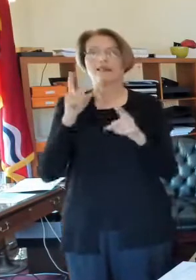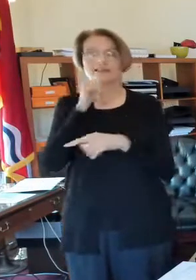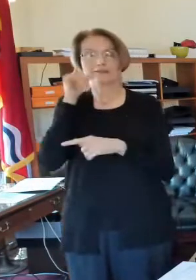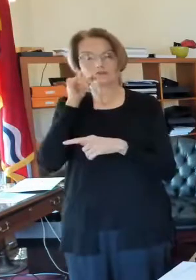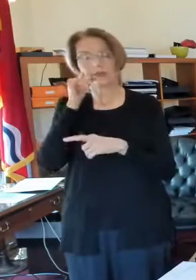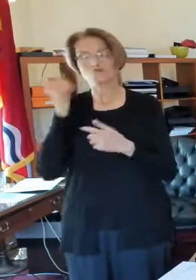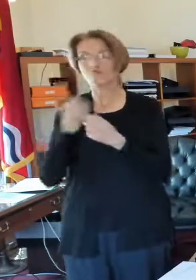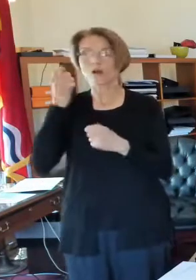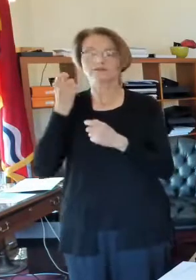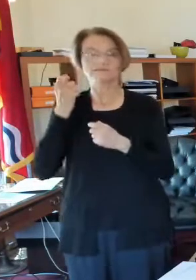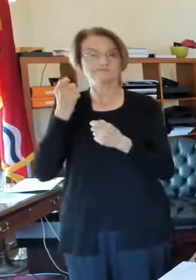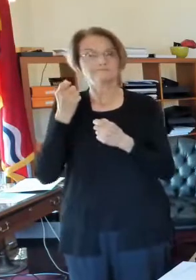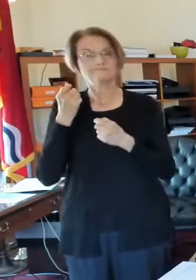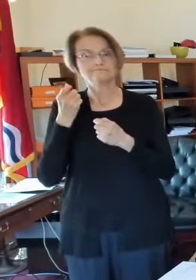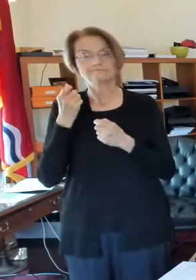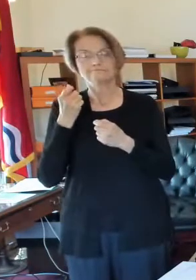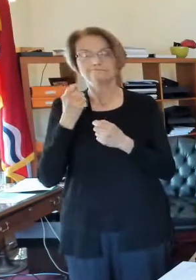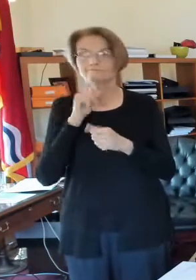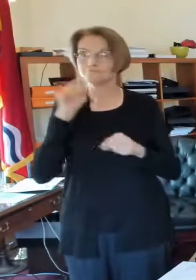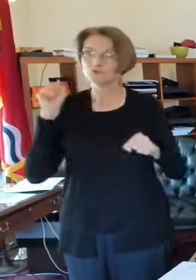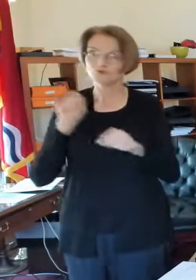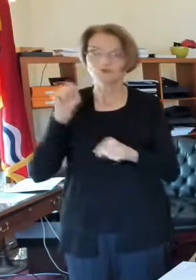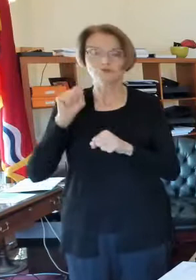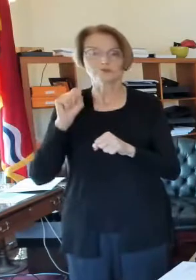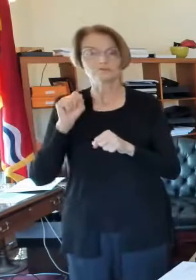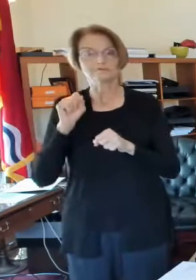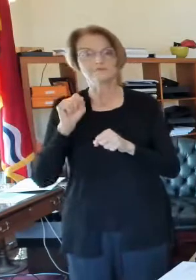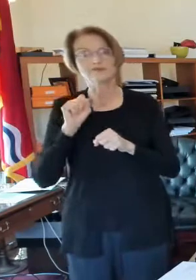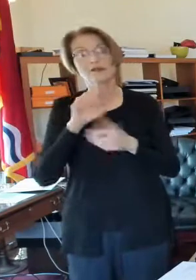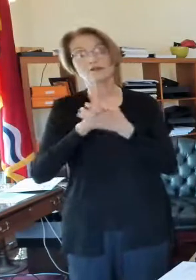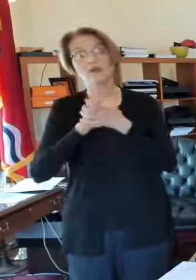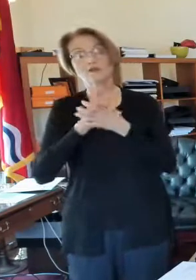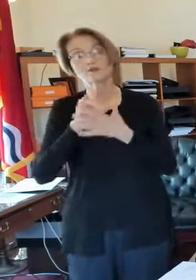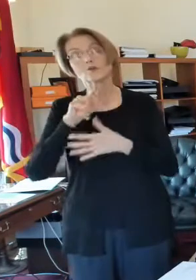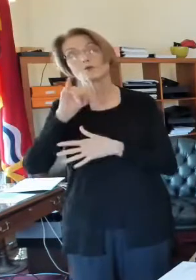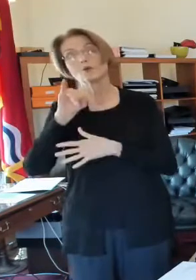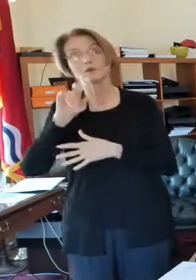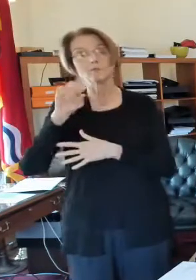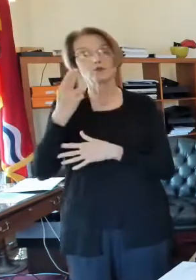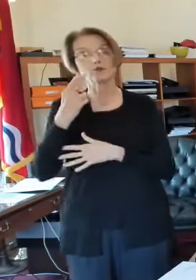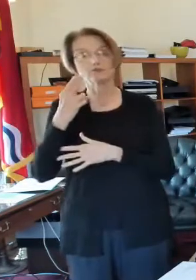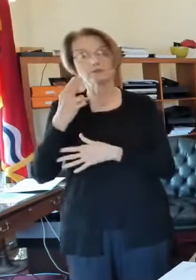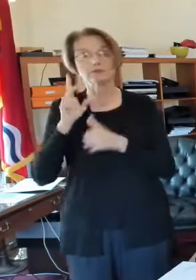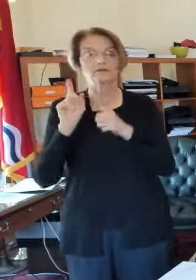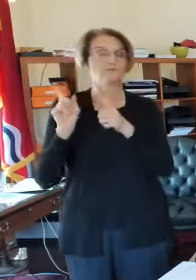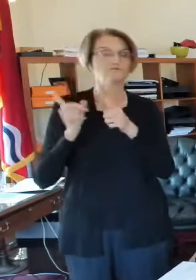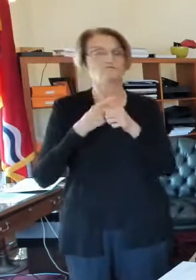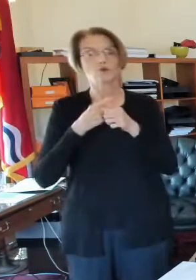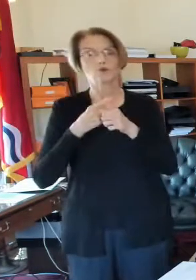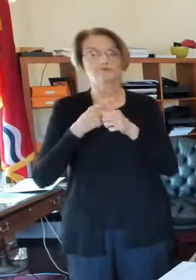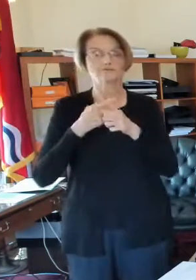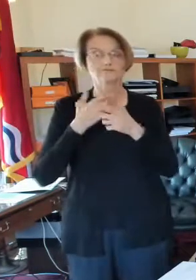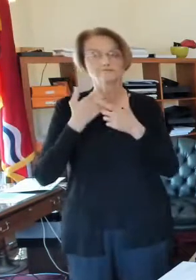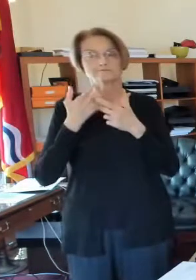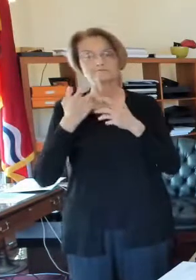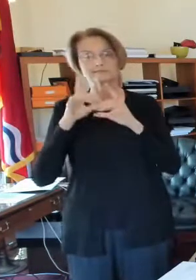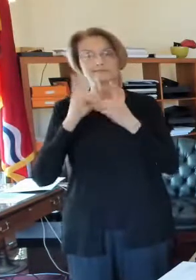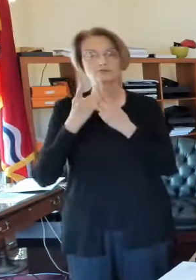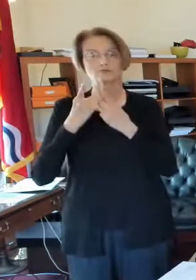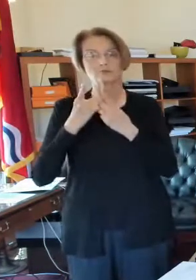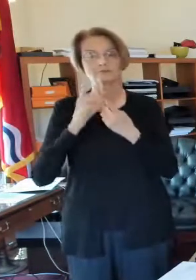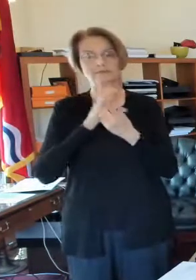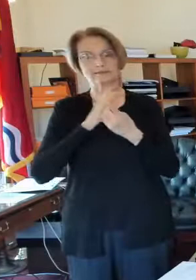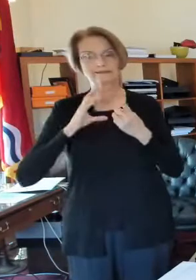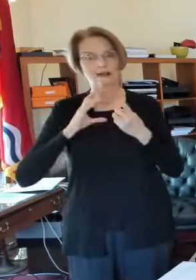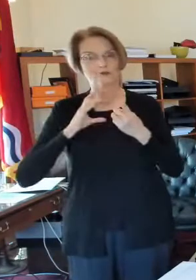And so congratulations, Cori Bush, on being the new First District Congressman, Congresswoman, and I look